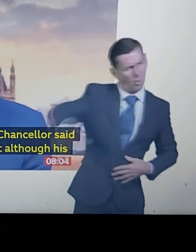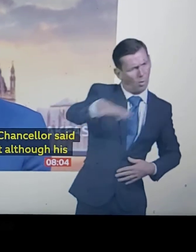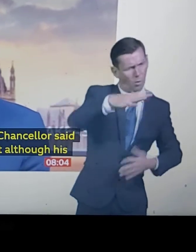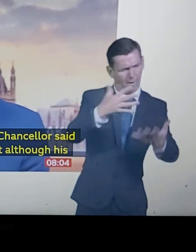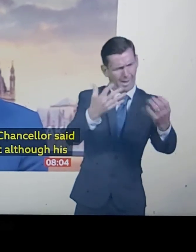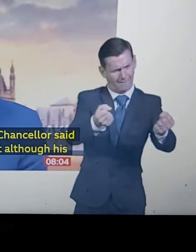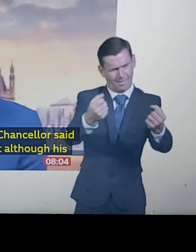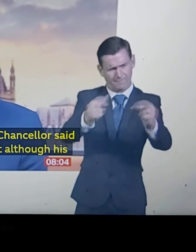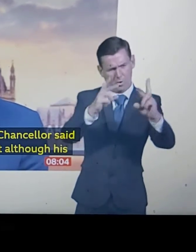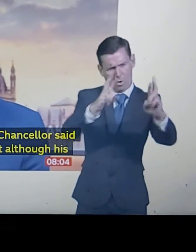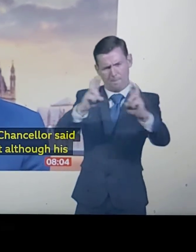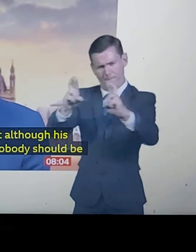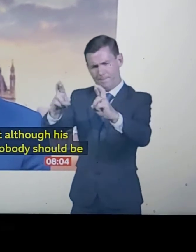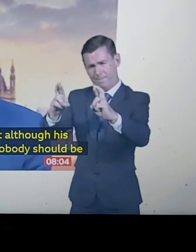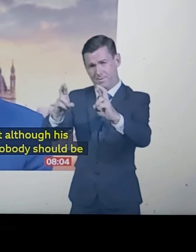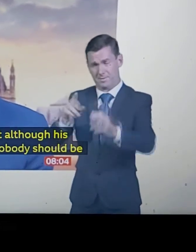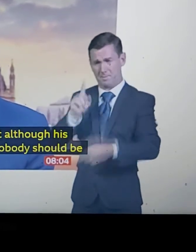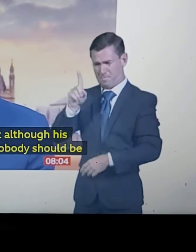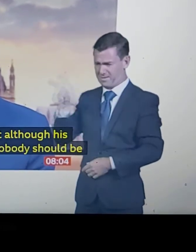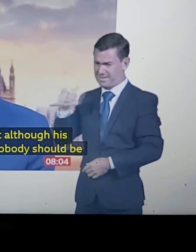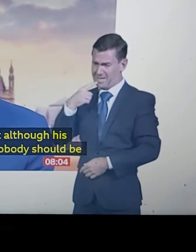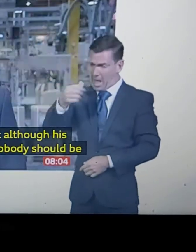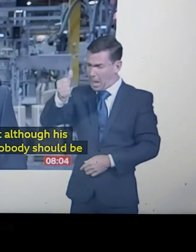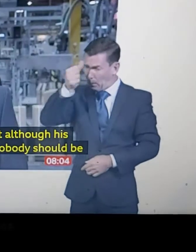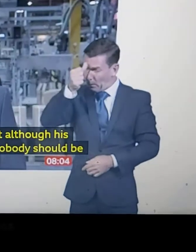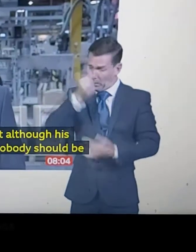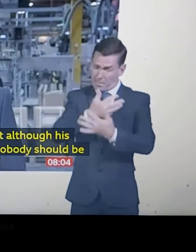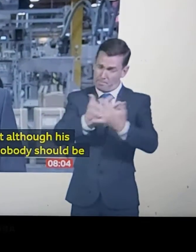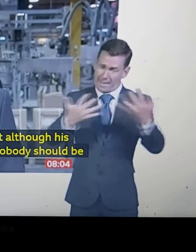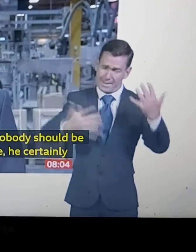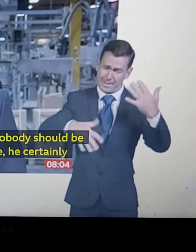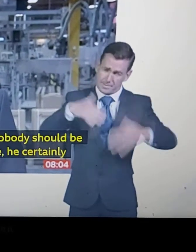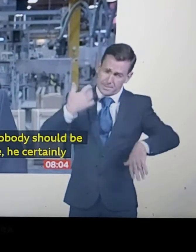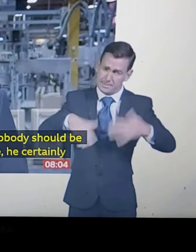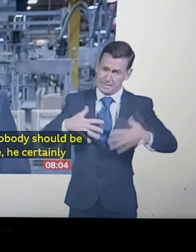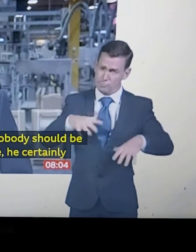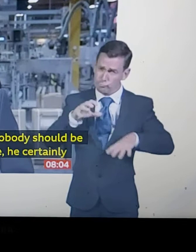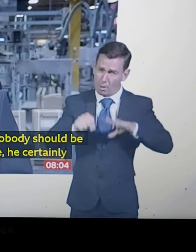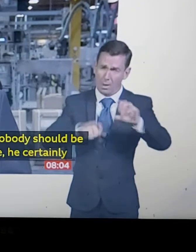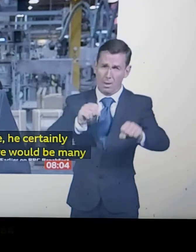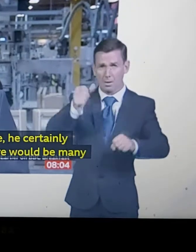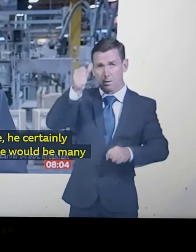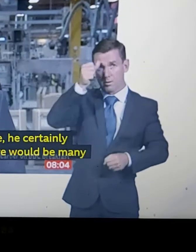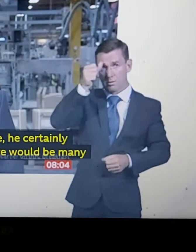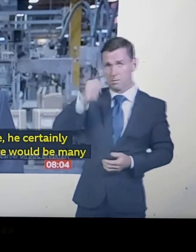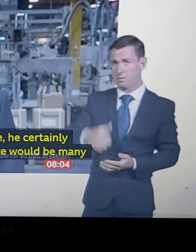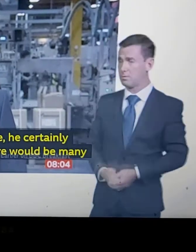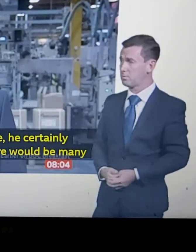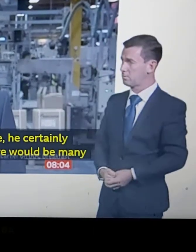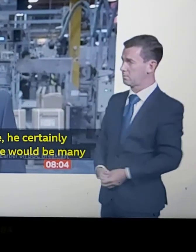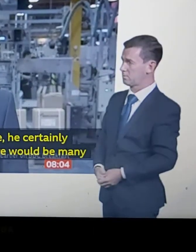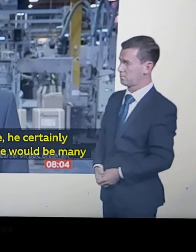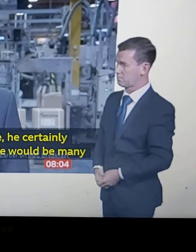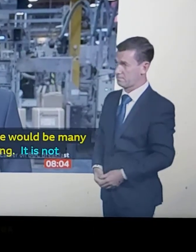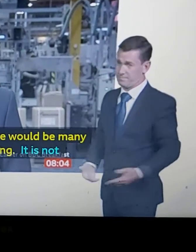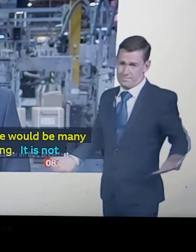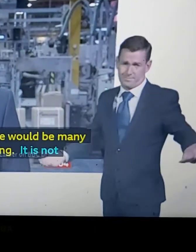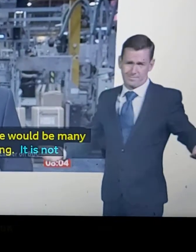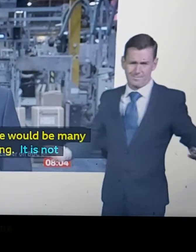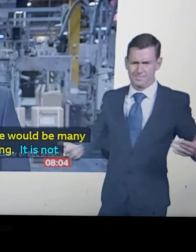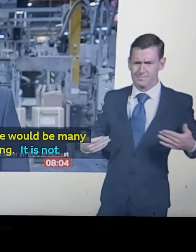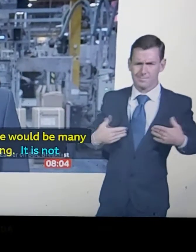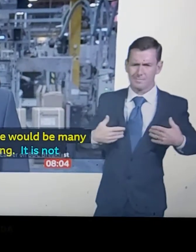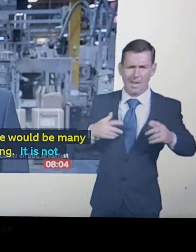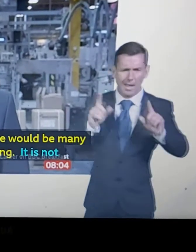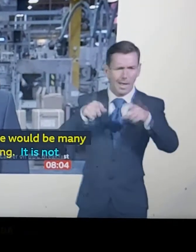didn't deny that there would be many people struggling. It is not possible to ensure that every single person is not impacted by what's